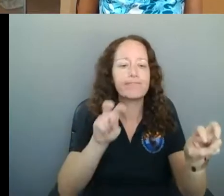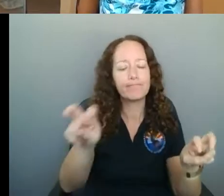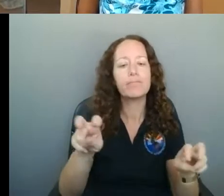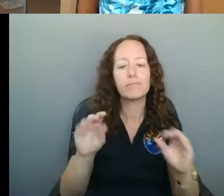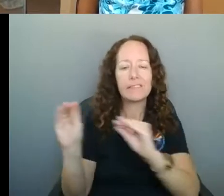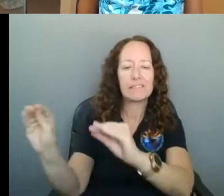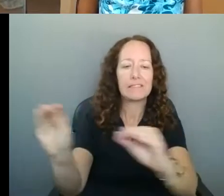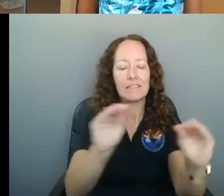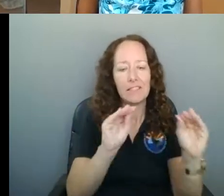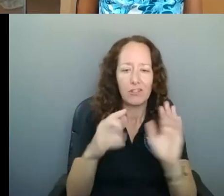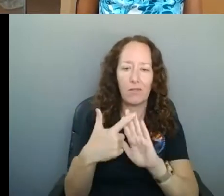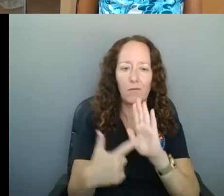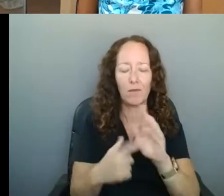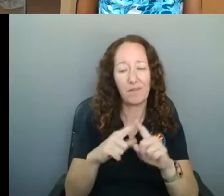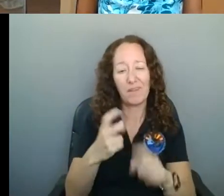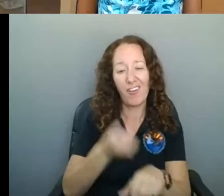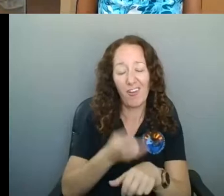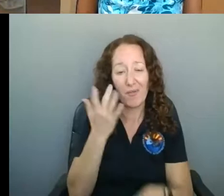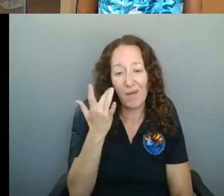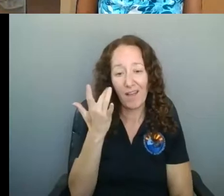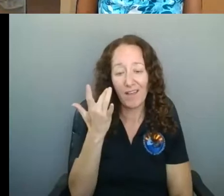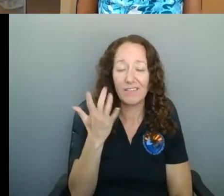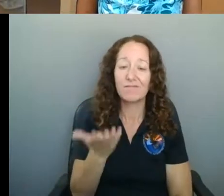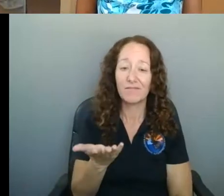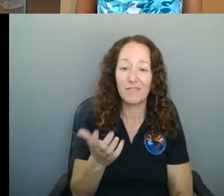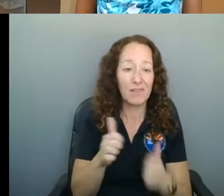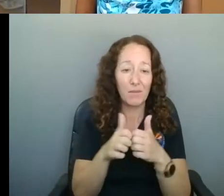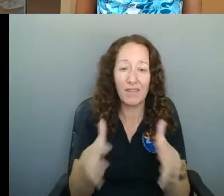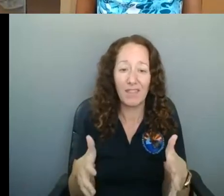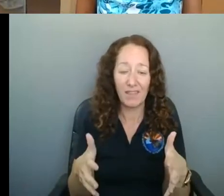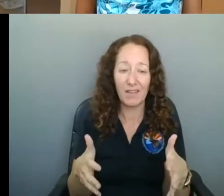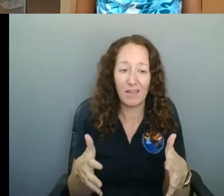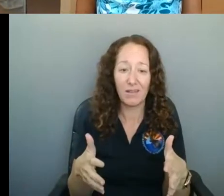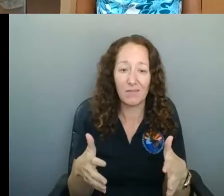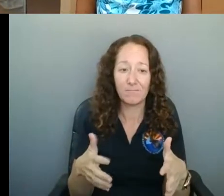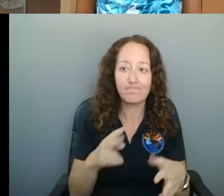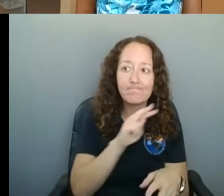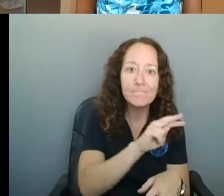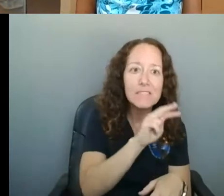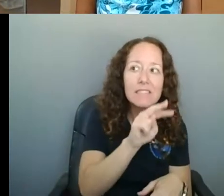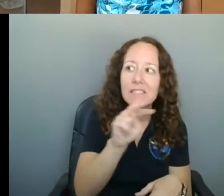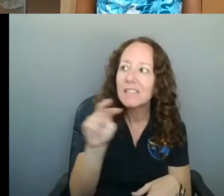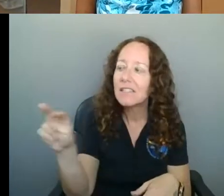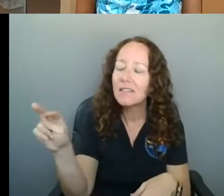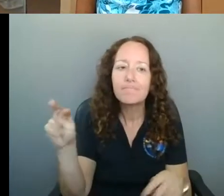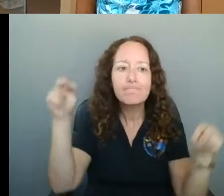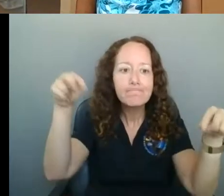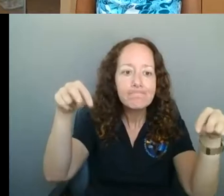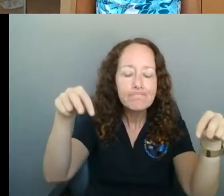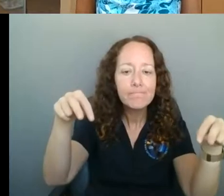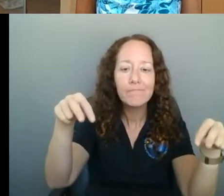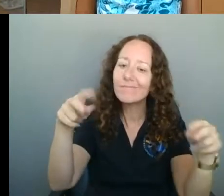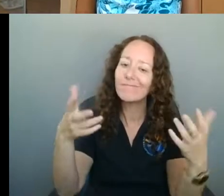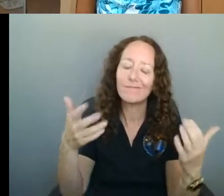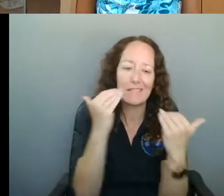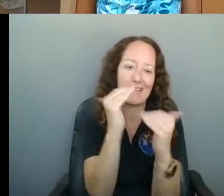difficulty we run into is that the, you know, without eyes on all the time, we are very